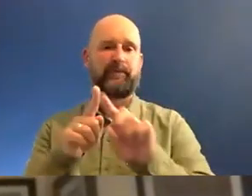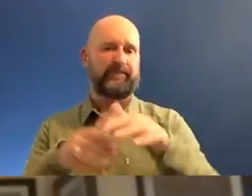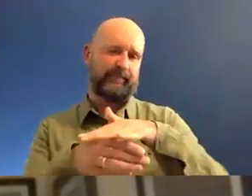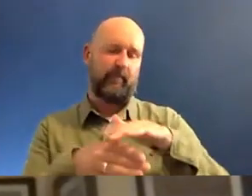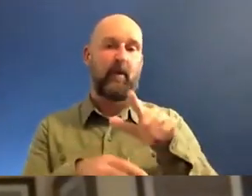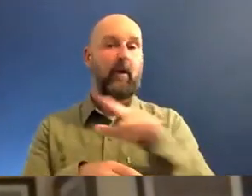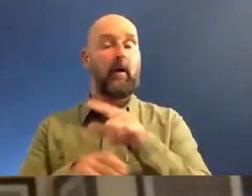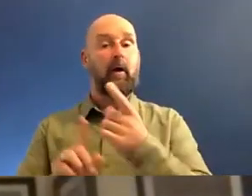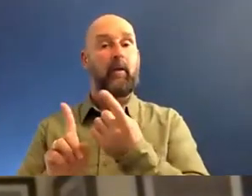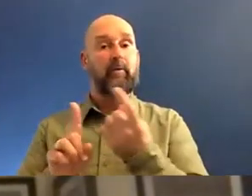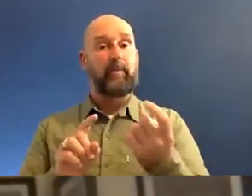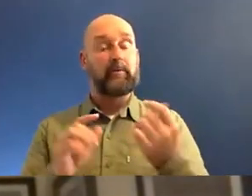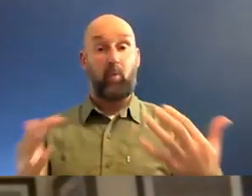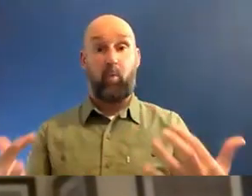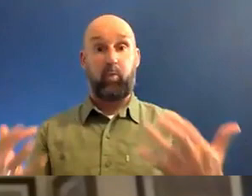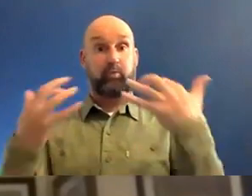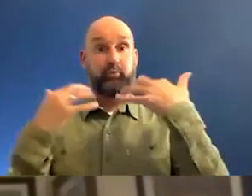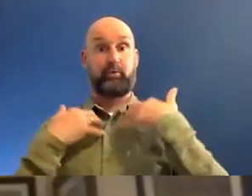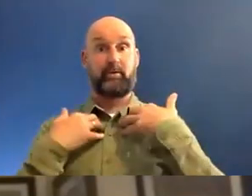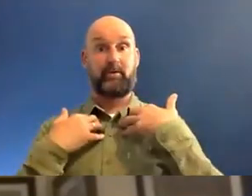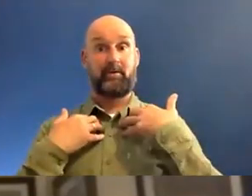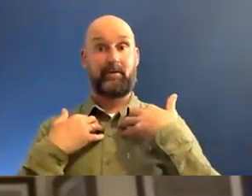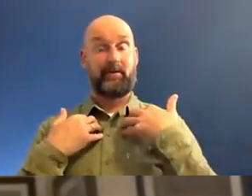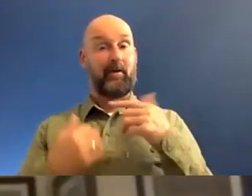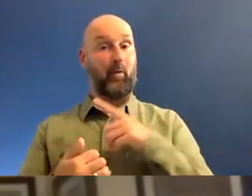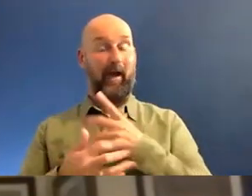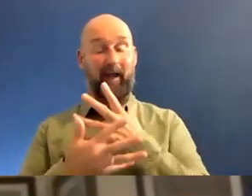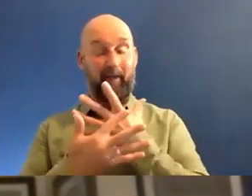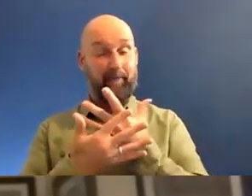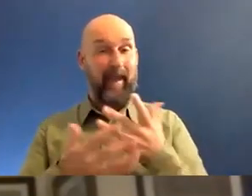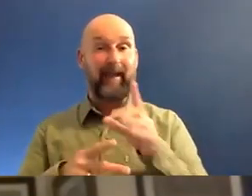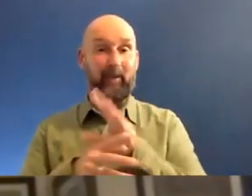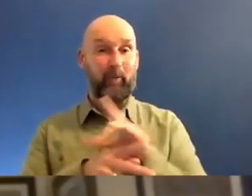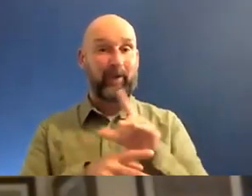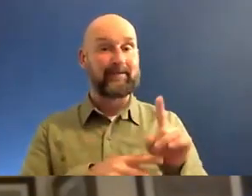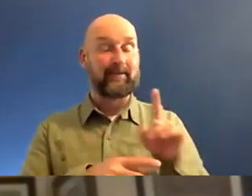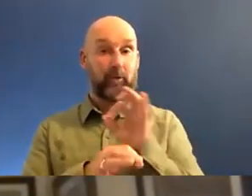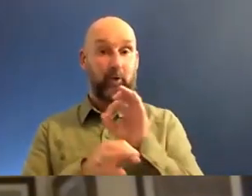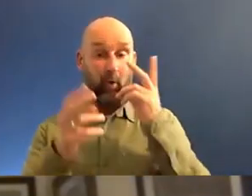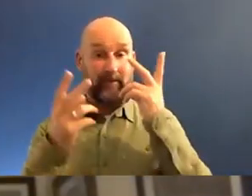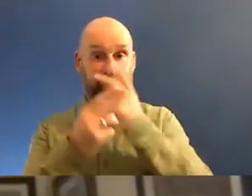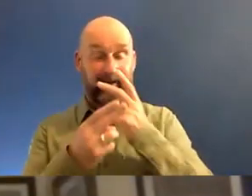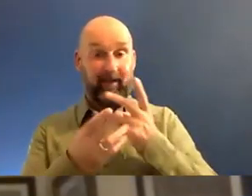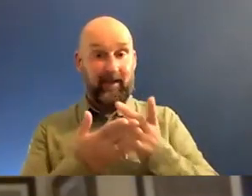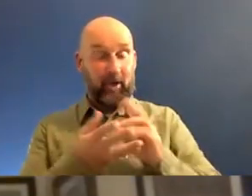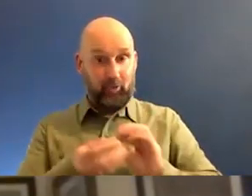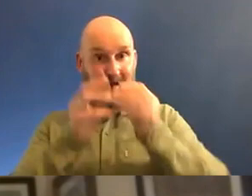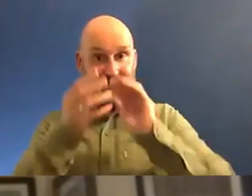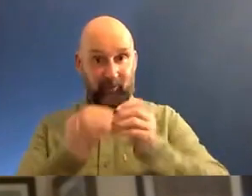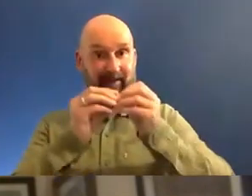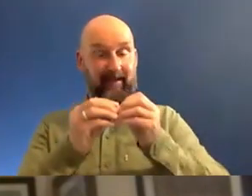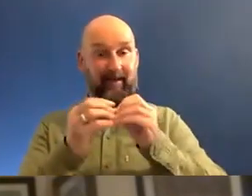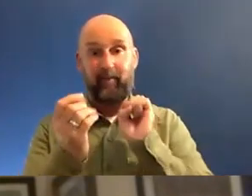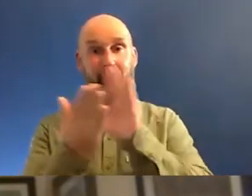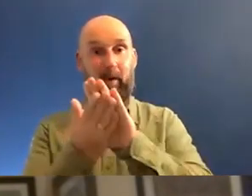response was phenomenal. So I spent like weeks and weeks hardly sleeping, just creating, creating, creating and posting it